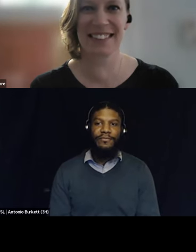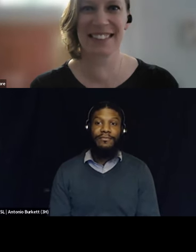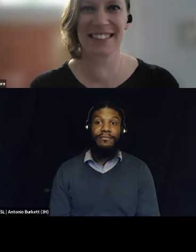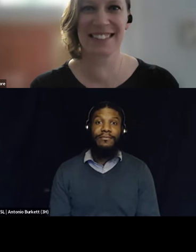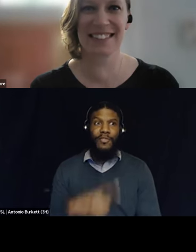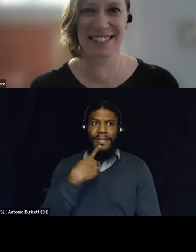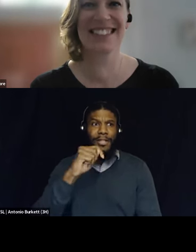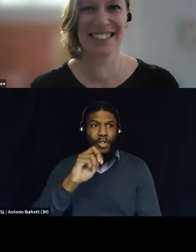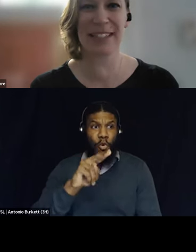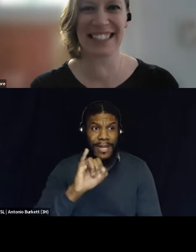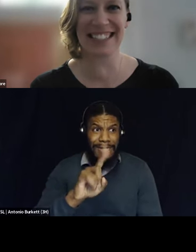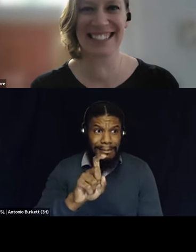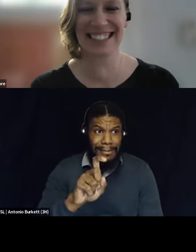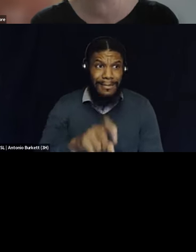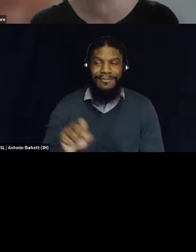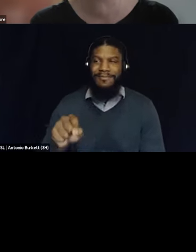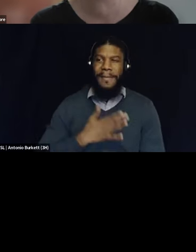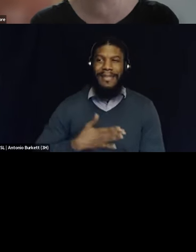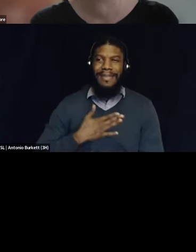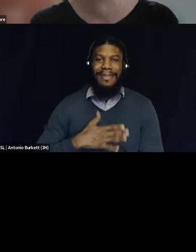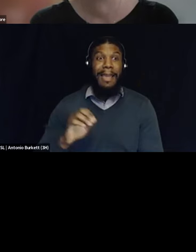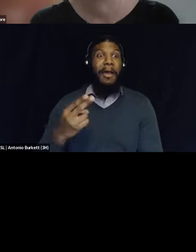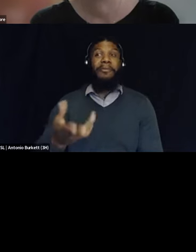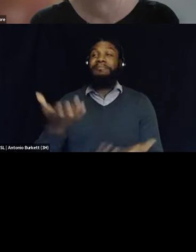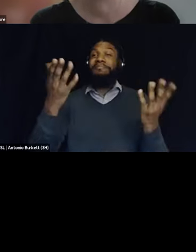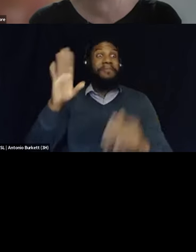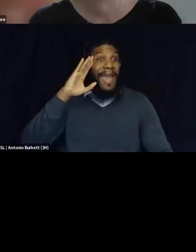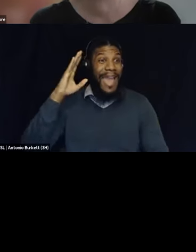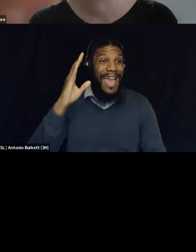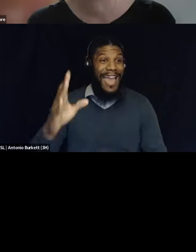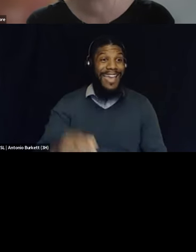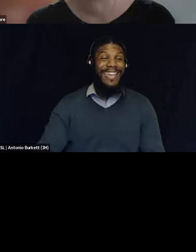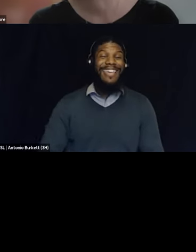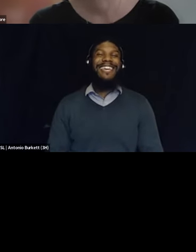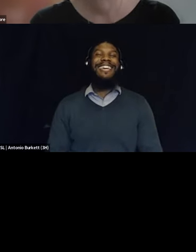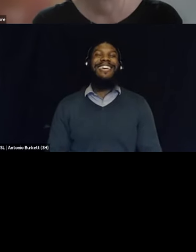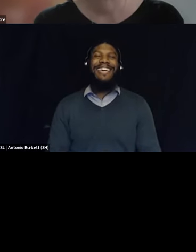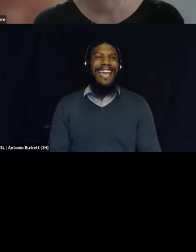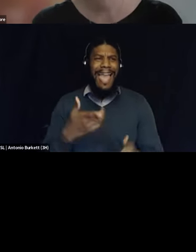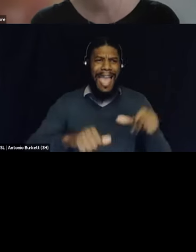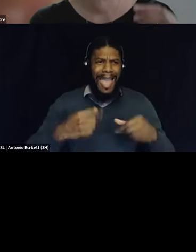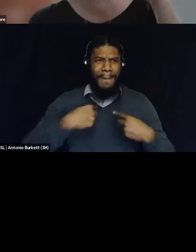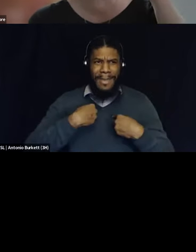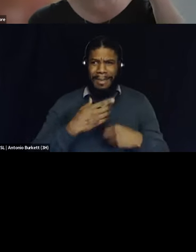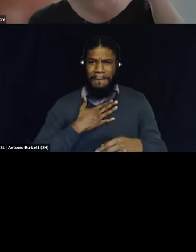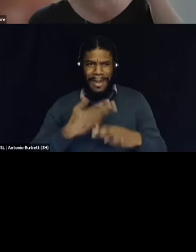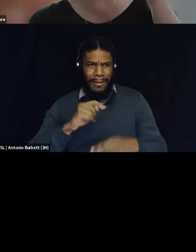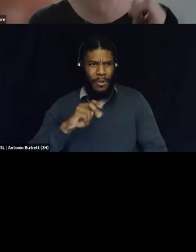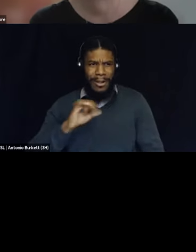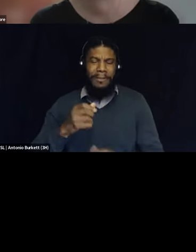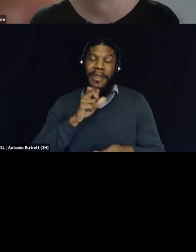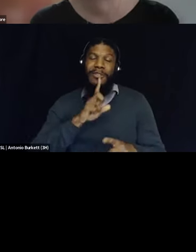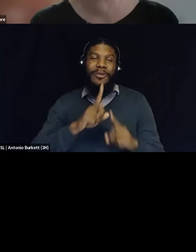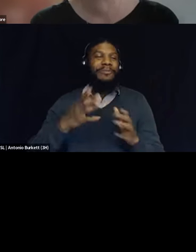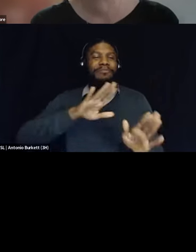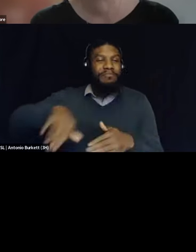You said Tony? Please. Hi. I wasn't sure that you said my name. Good afternoon,